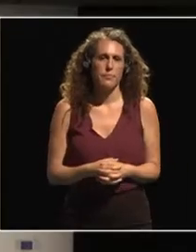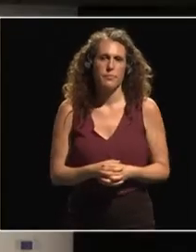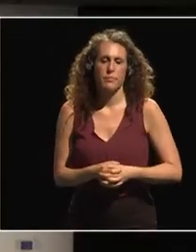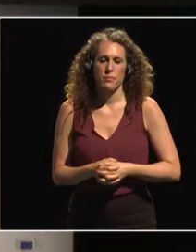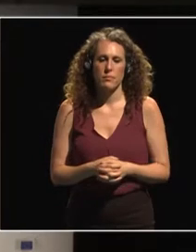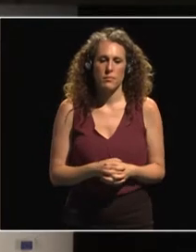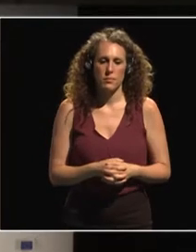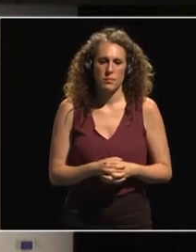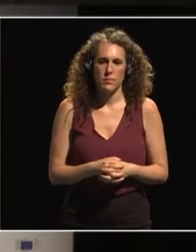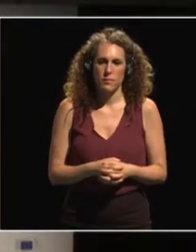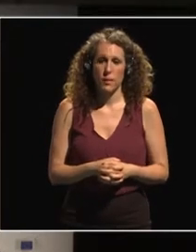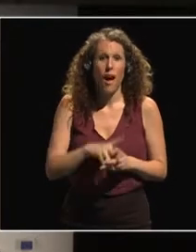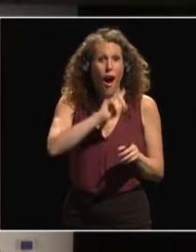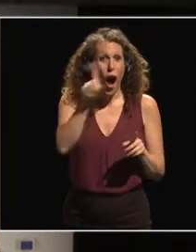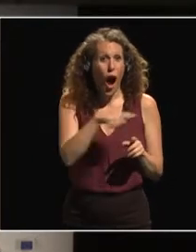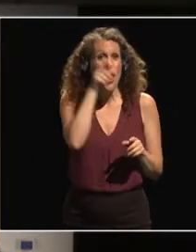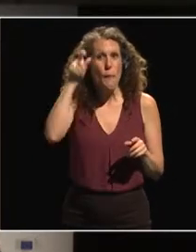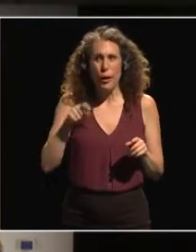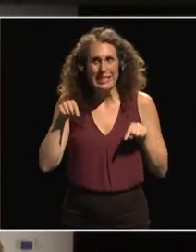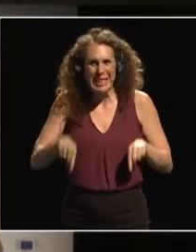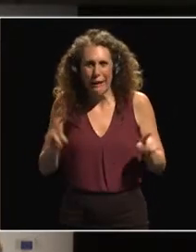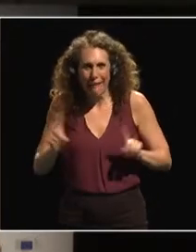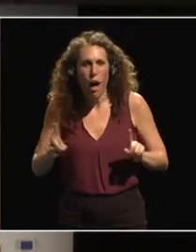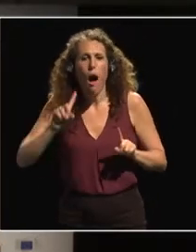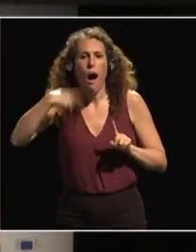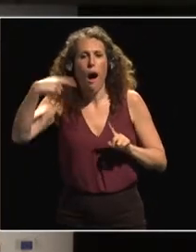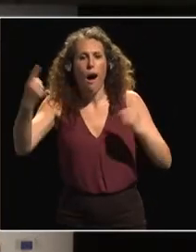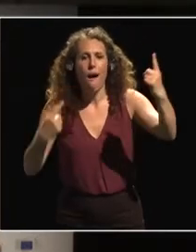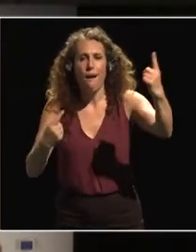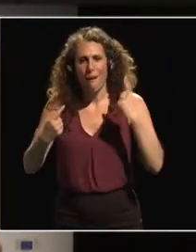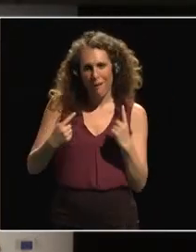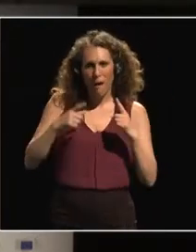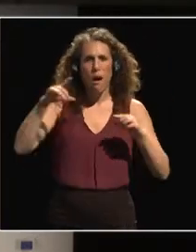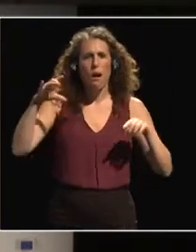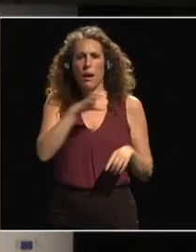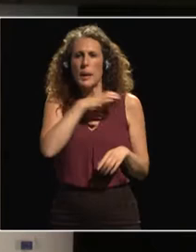Finally, we will have another guest. It's Commissioner Hogan. He will be joining us later on today.